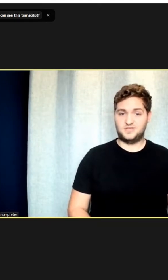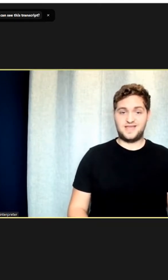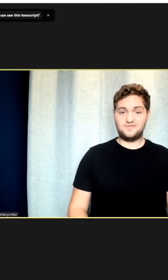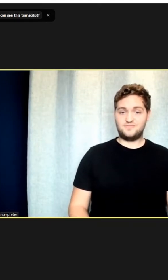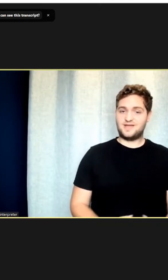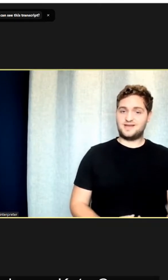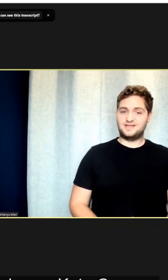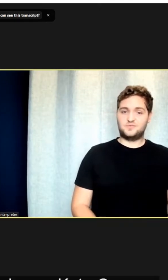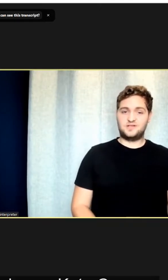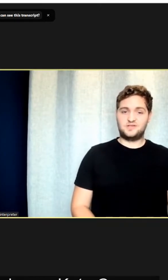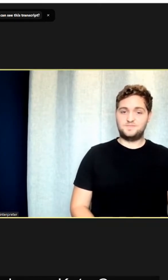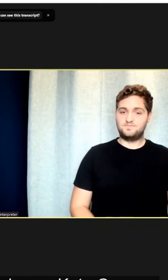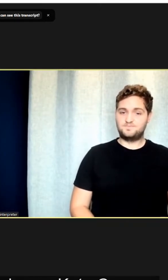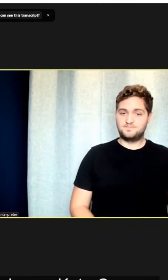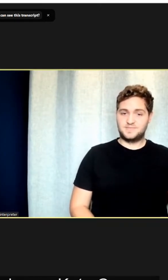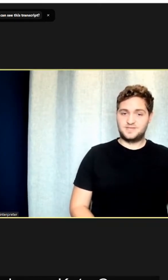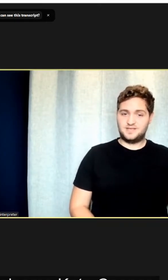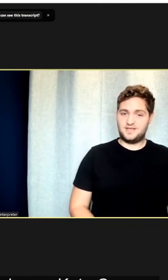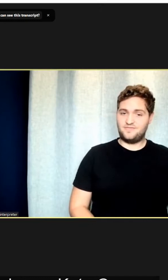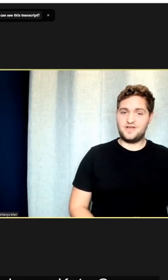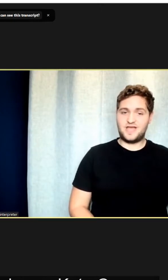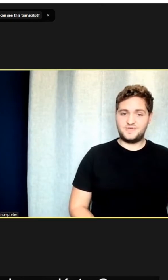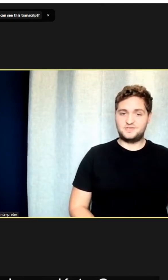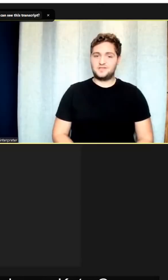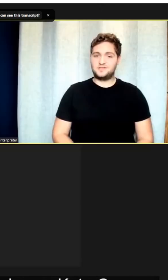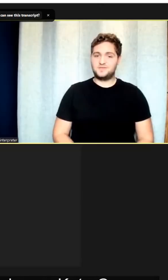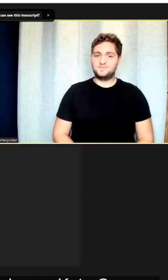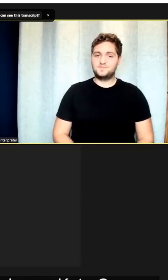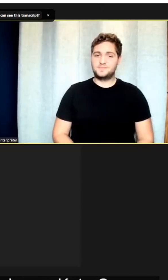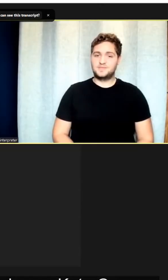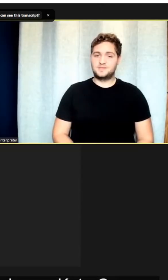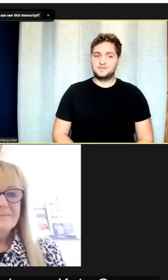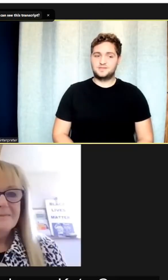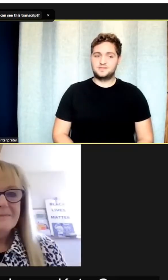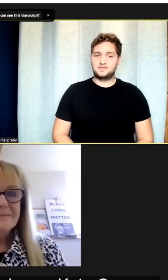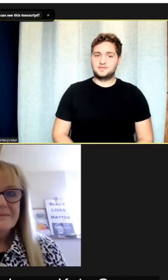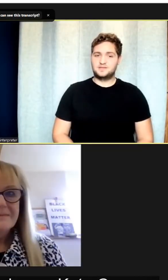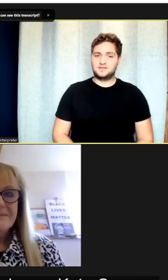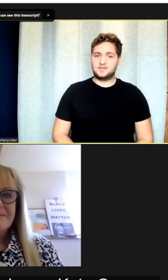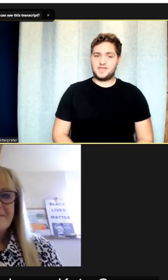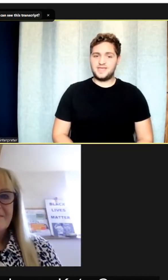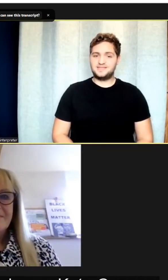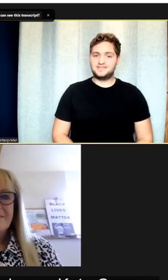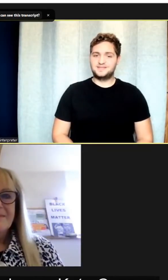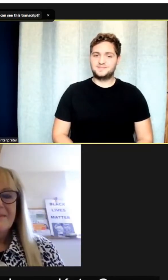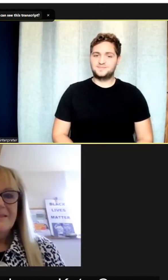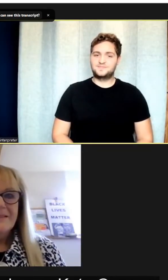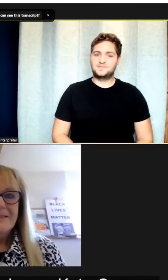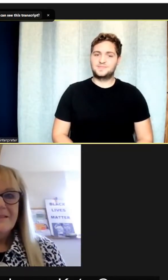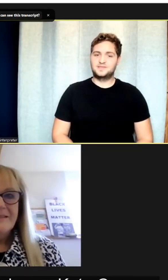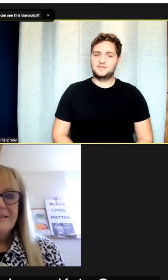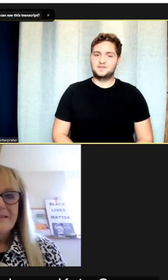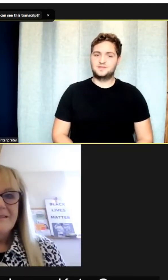So now, I'd like to welcome, I'm very happy to welcome, Kate